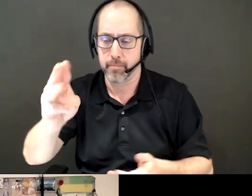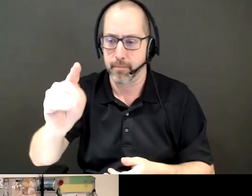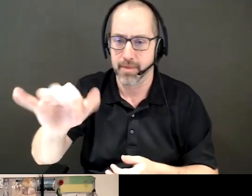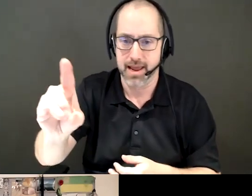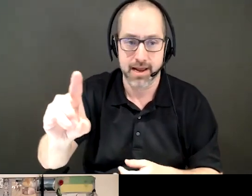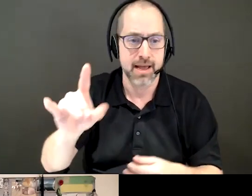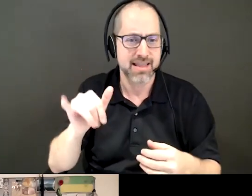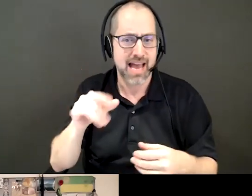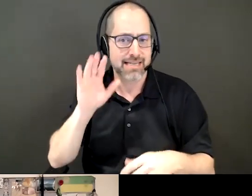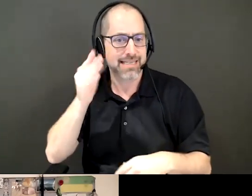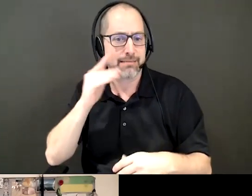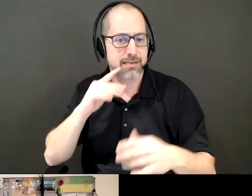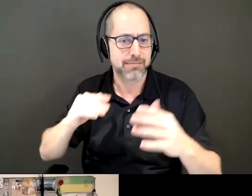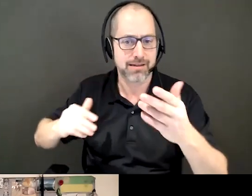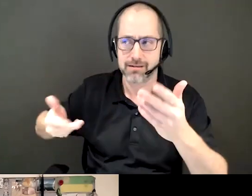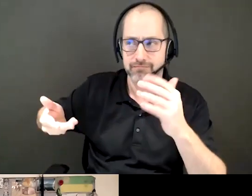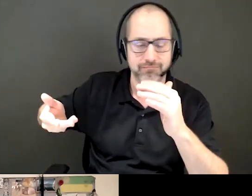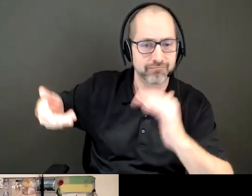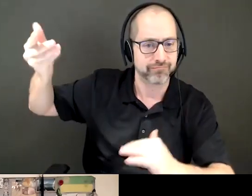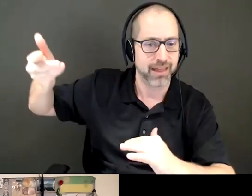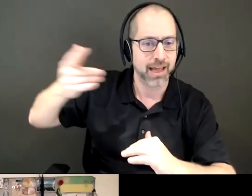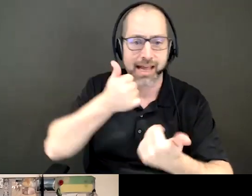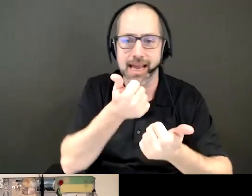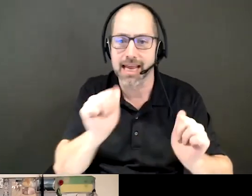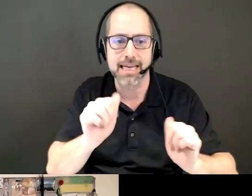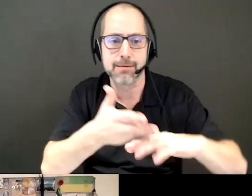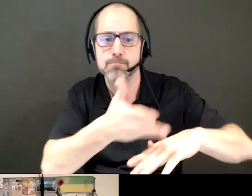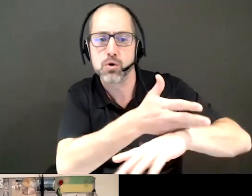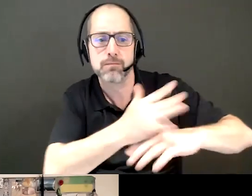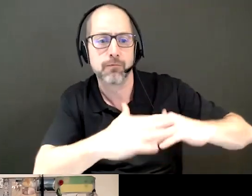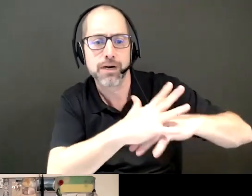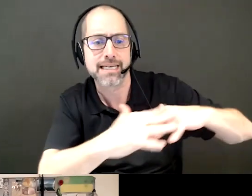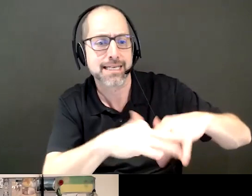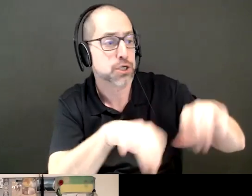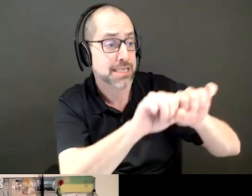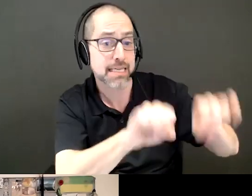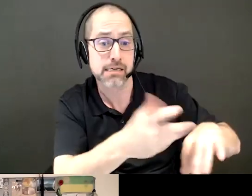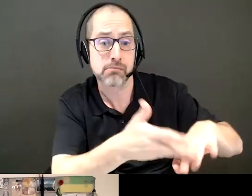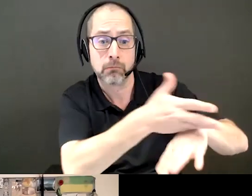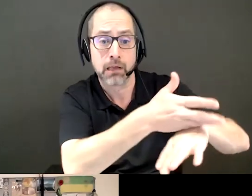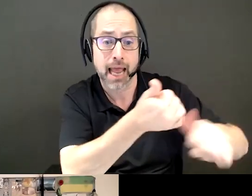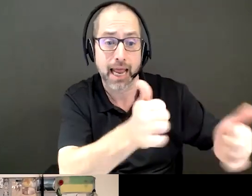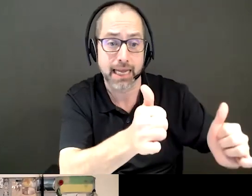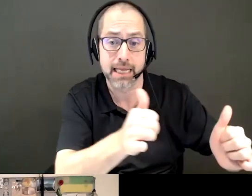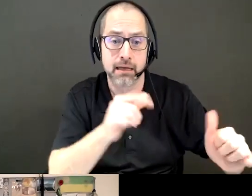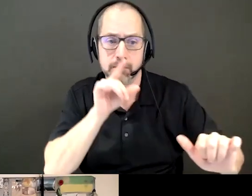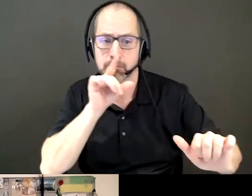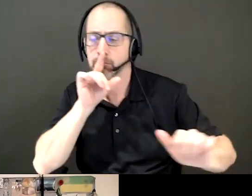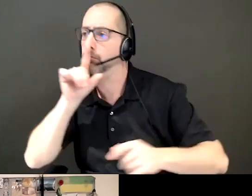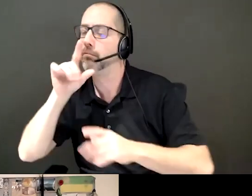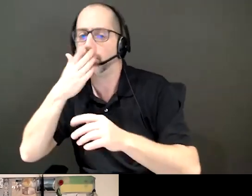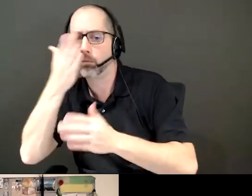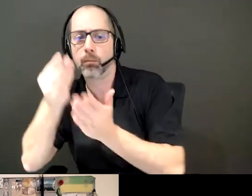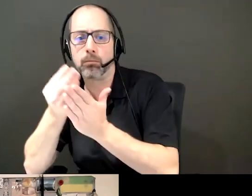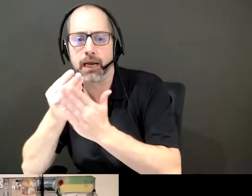when we're talking about changes to Indigenous systems that affect Indigenous people, Indigenous persons living with disabilities